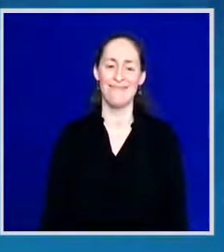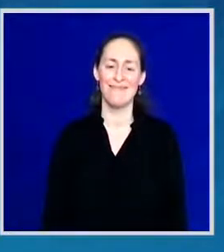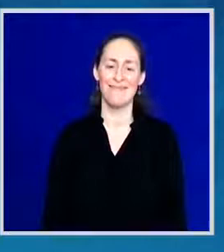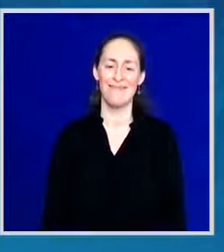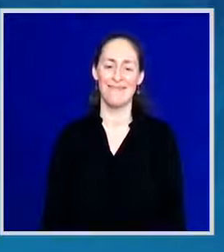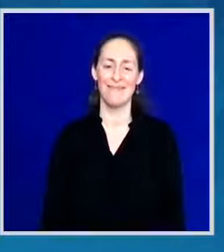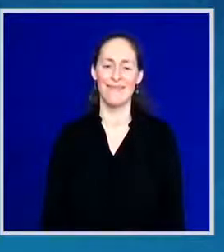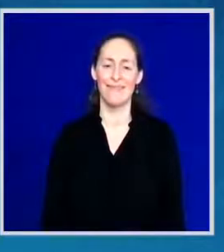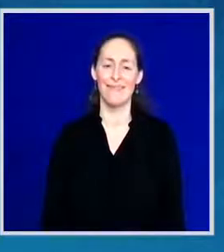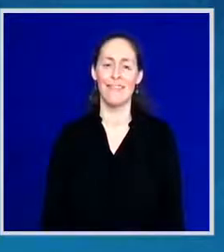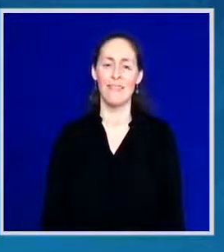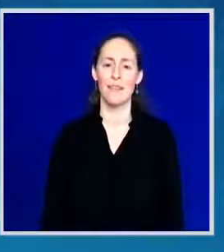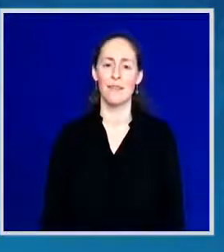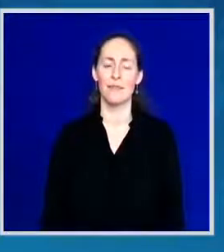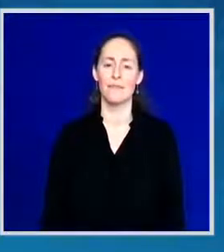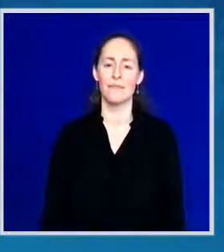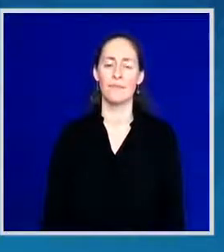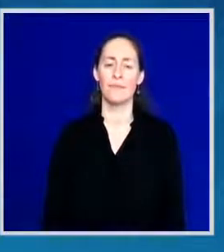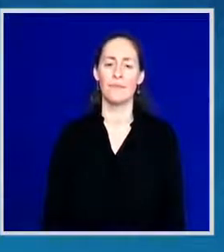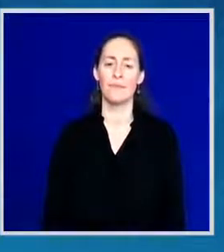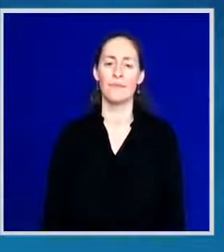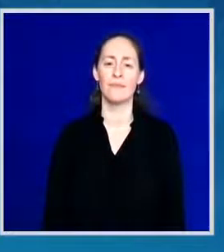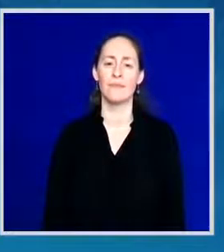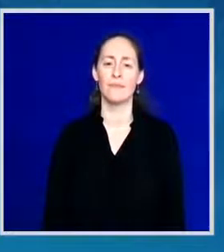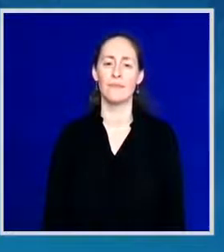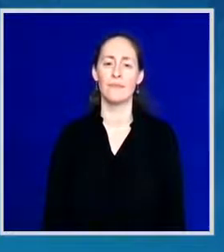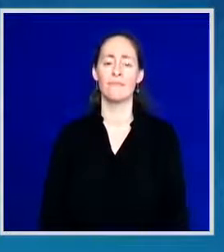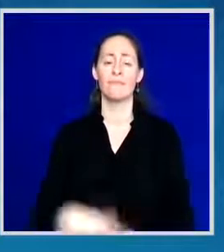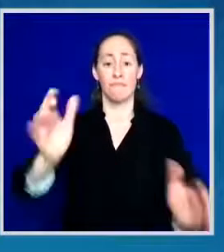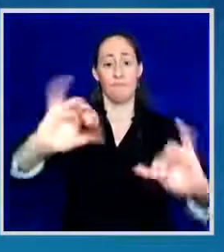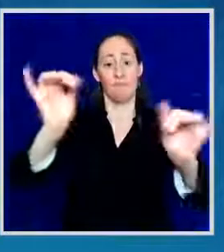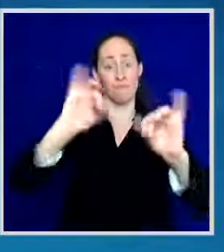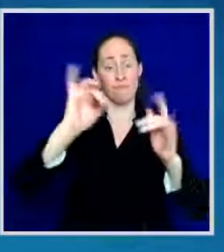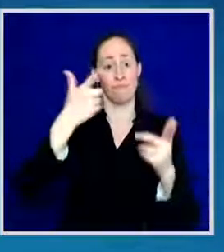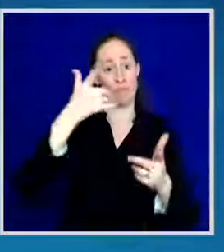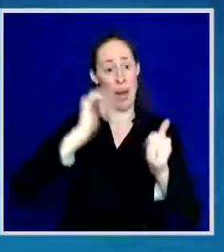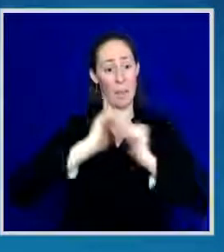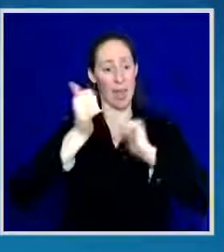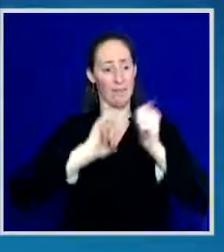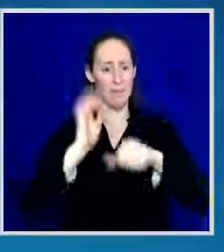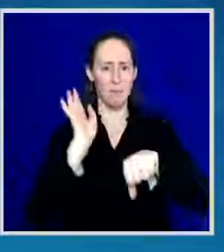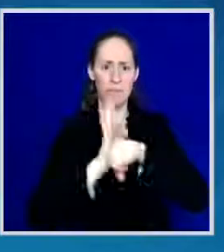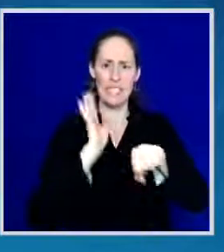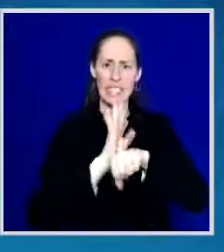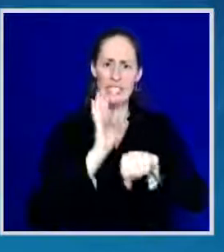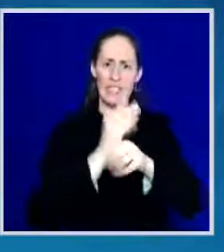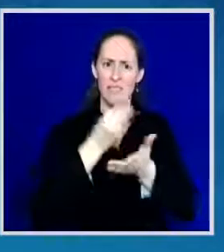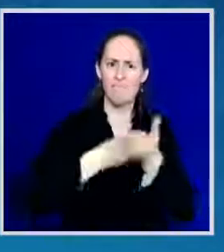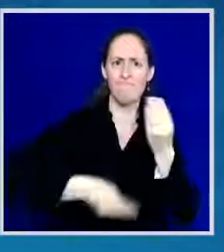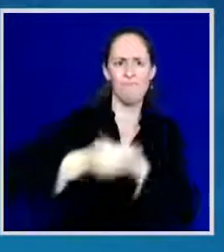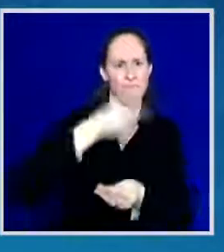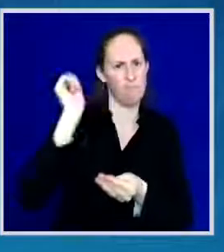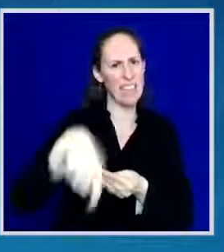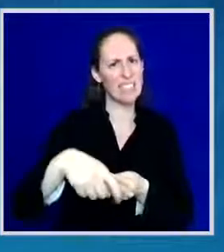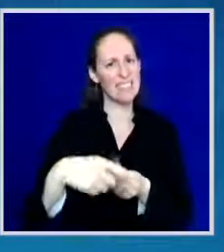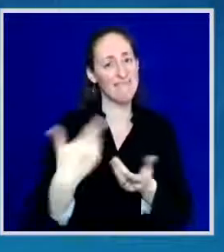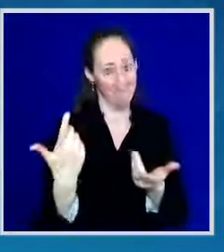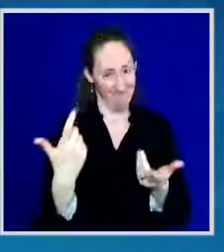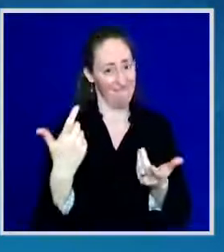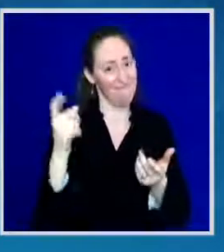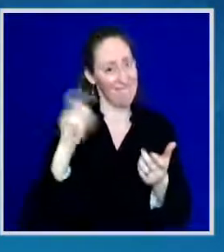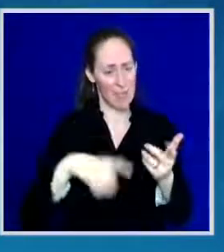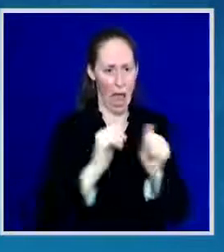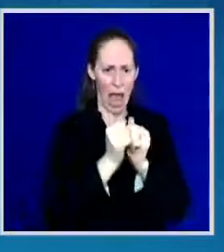And a competitive economy requires it. A competitive economy requires a skilled workforce,